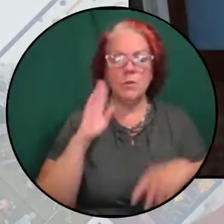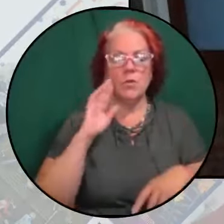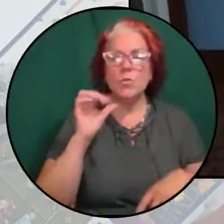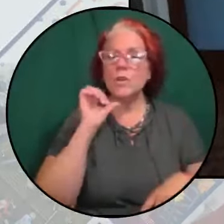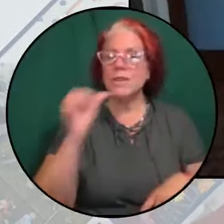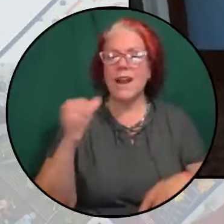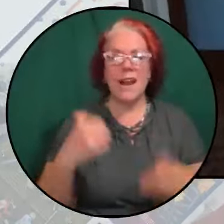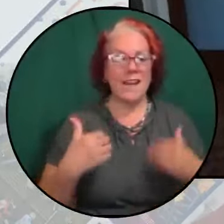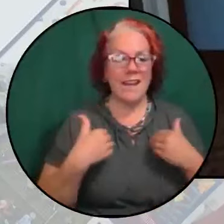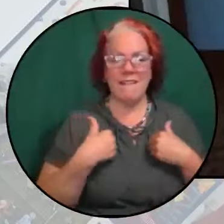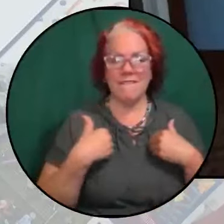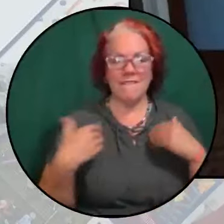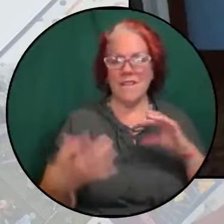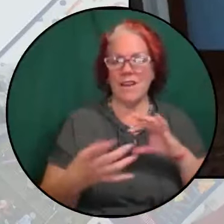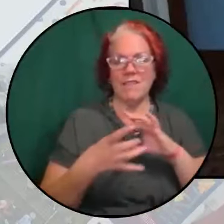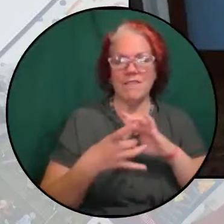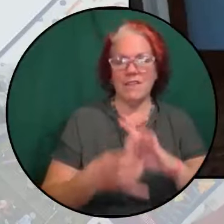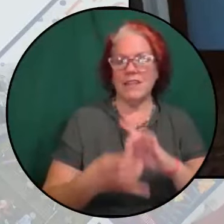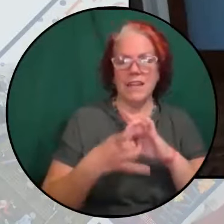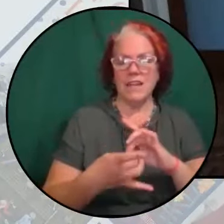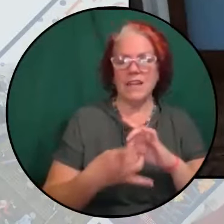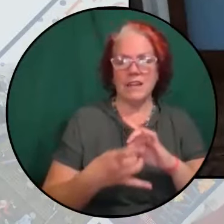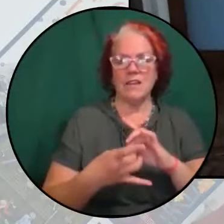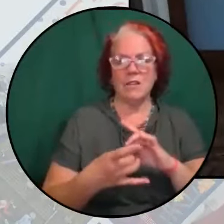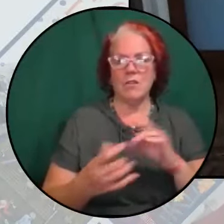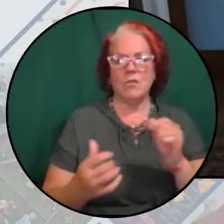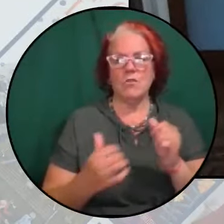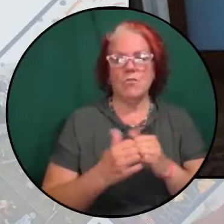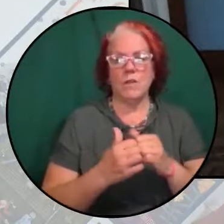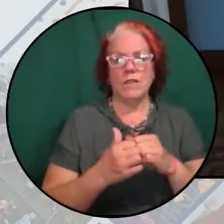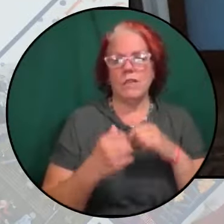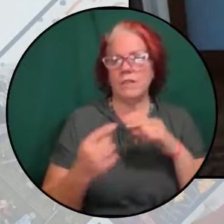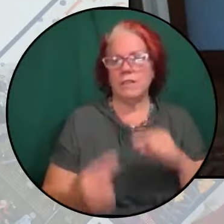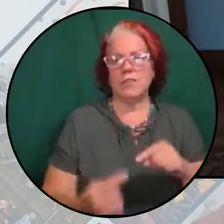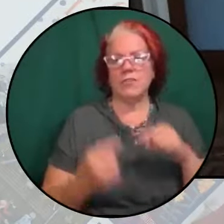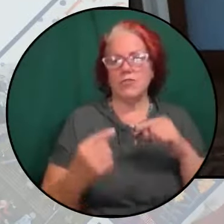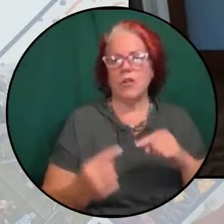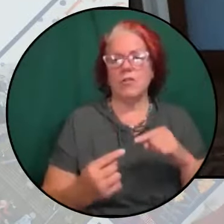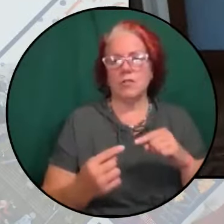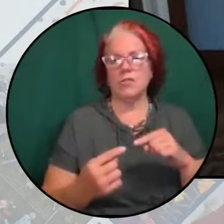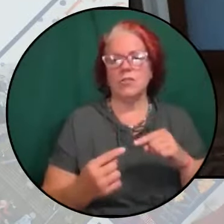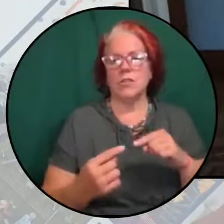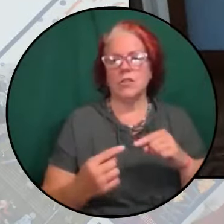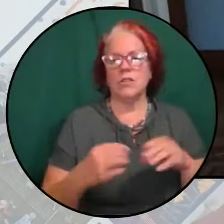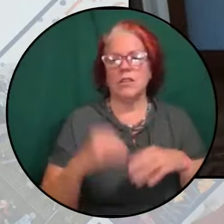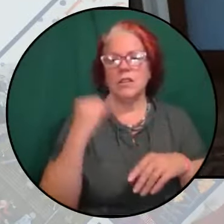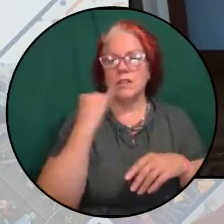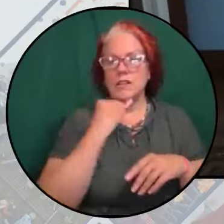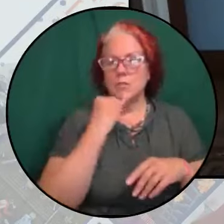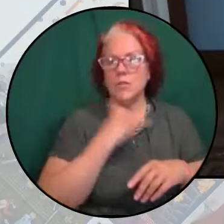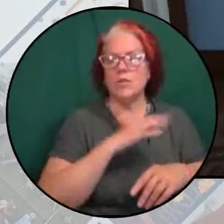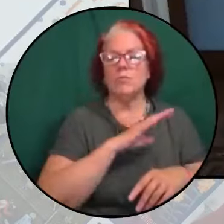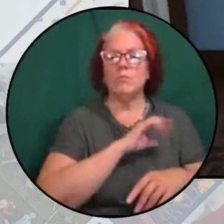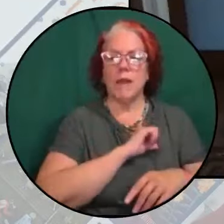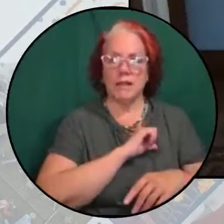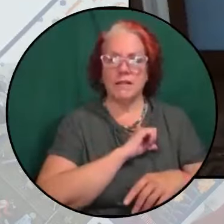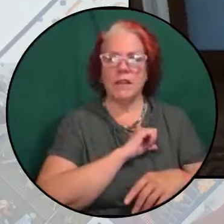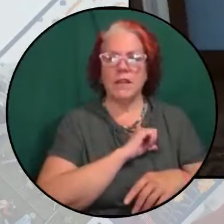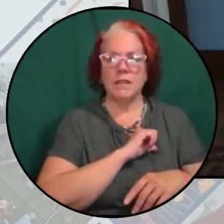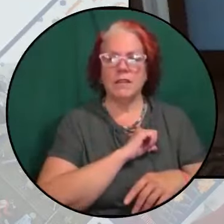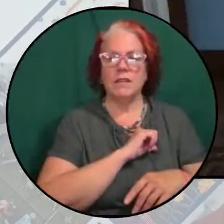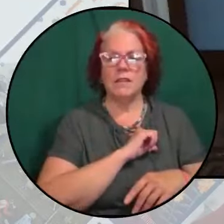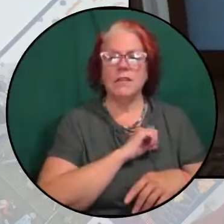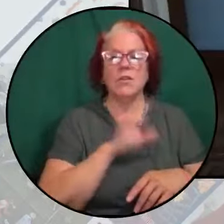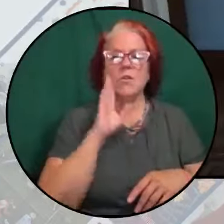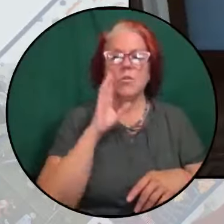affiliated themselves with struggles in Israel, Palestine, would not have, would have